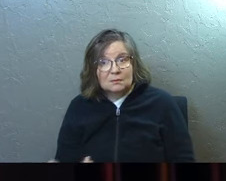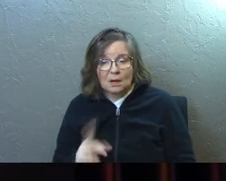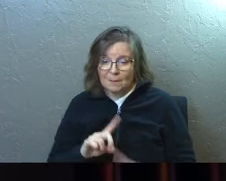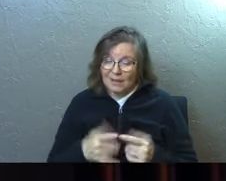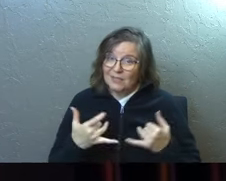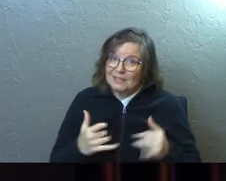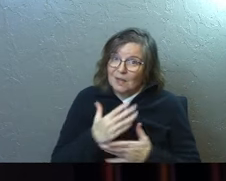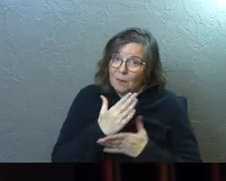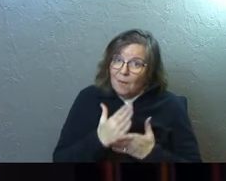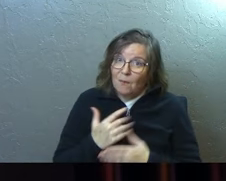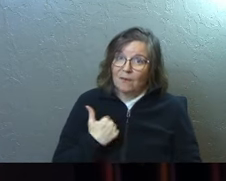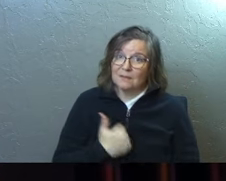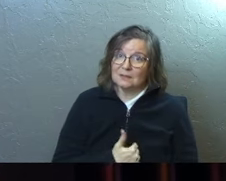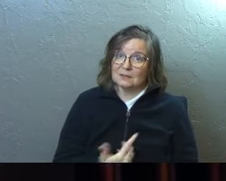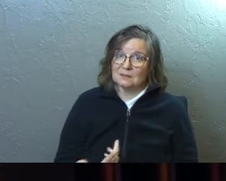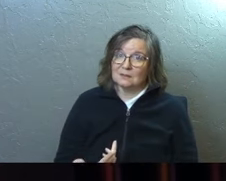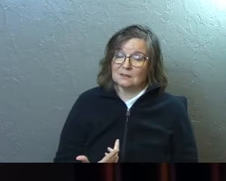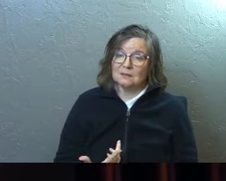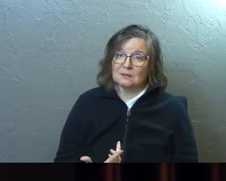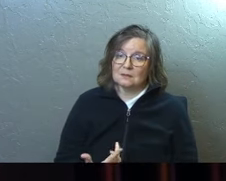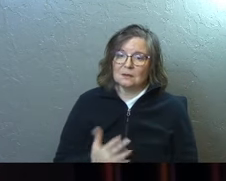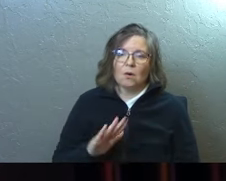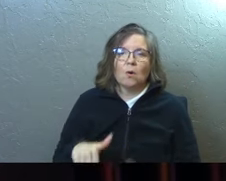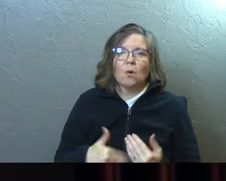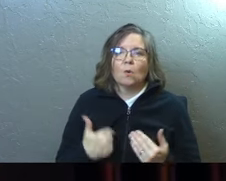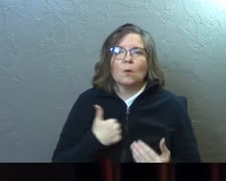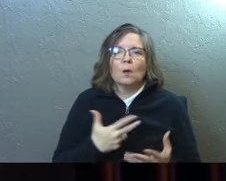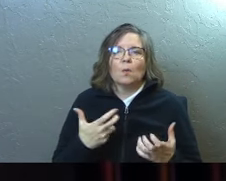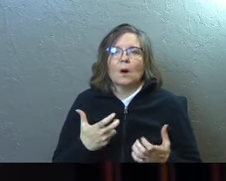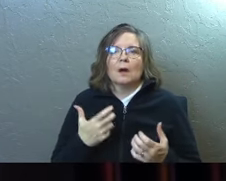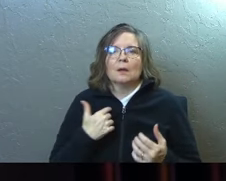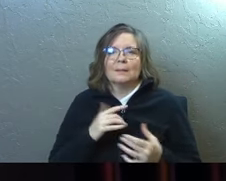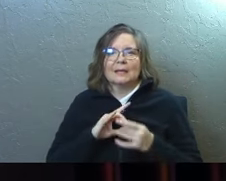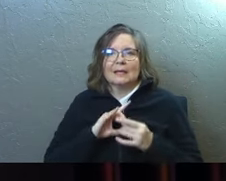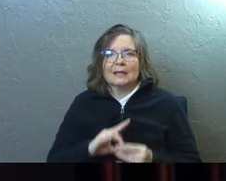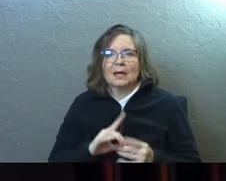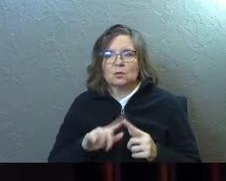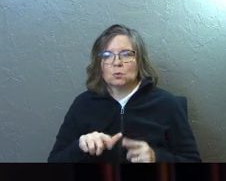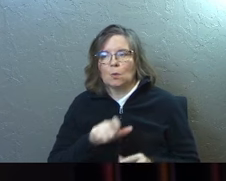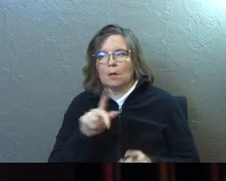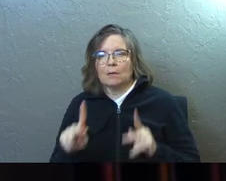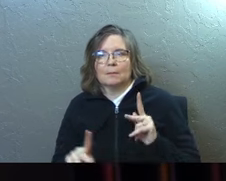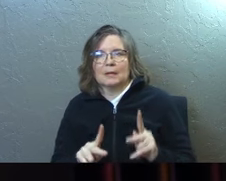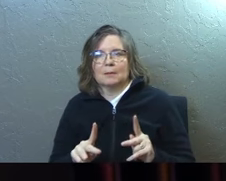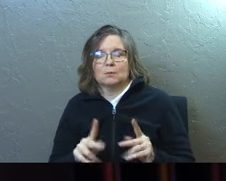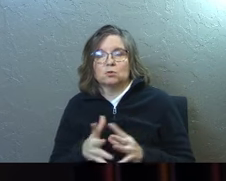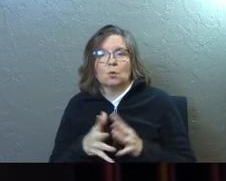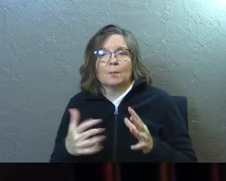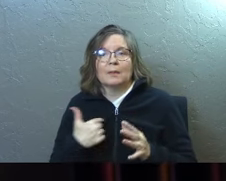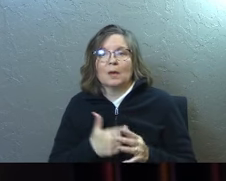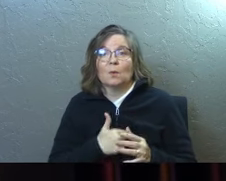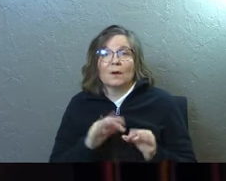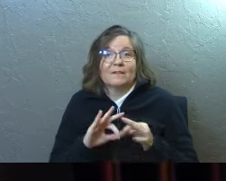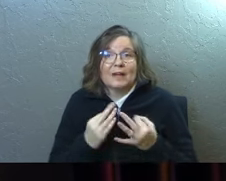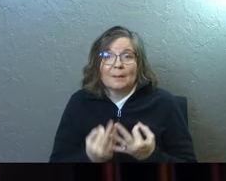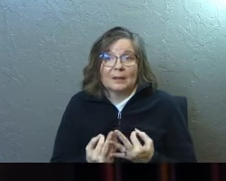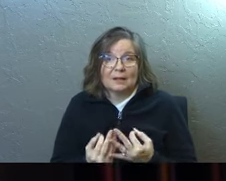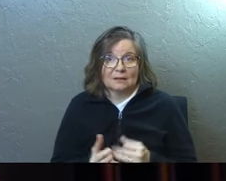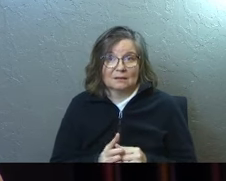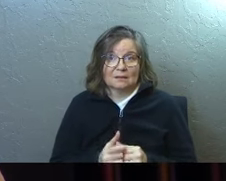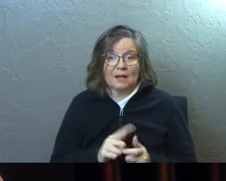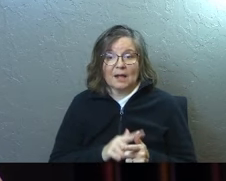But they're still part of us. All we want is we want to be connected to other human beings so much that we're family